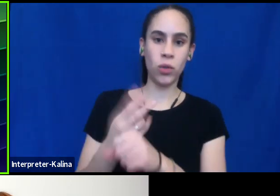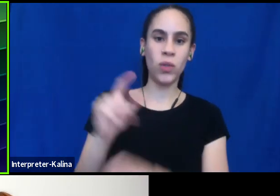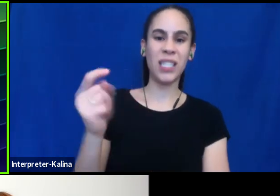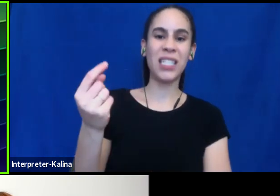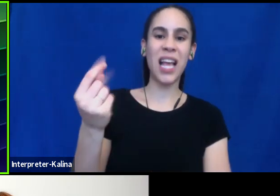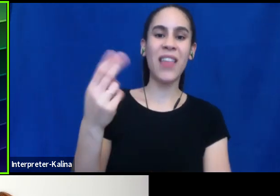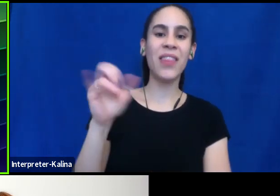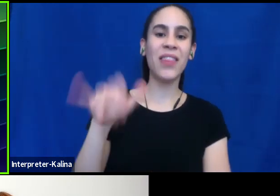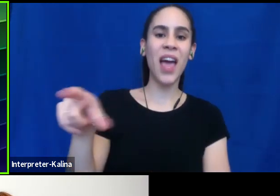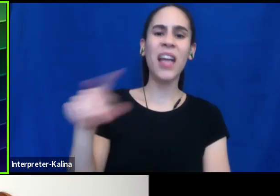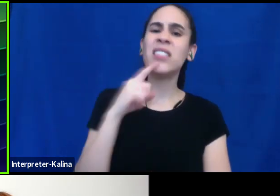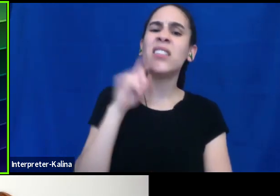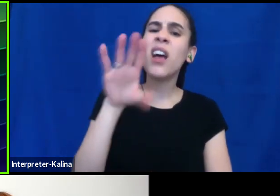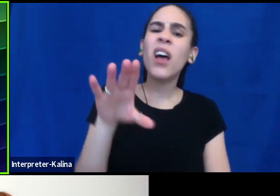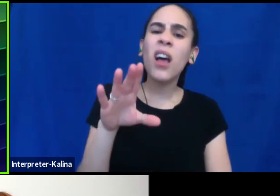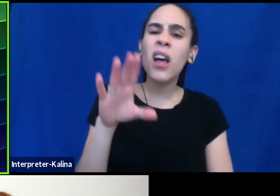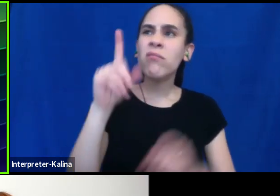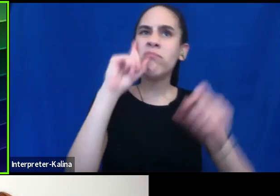with a mouse in my pocket,